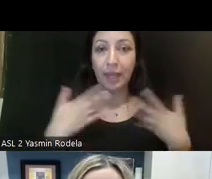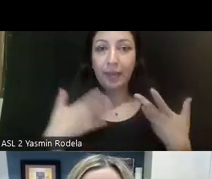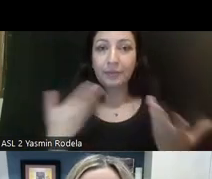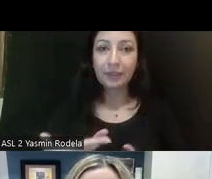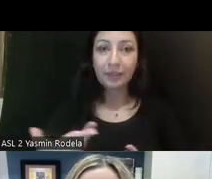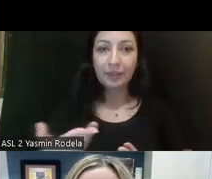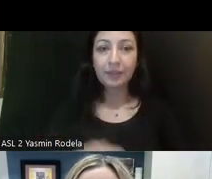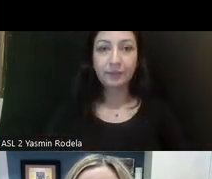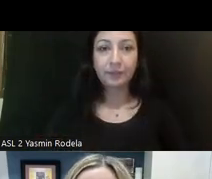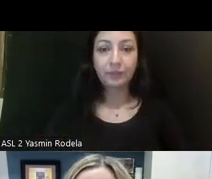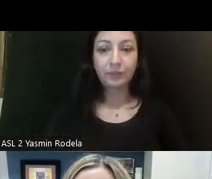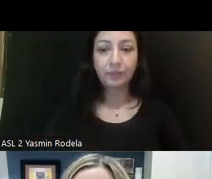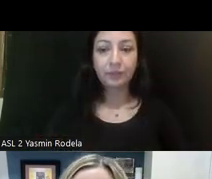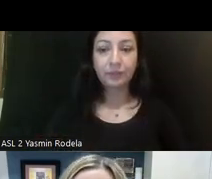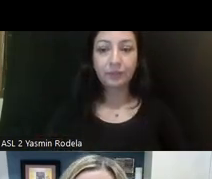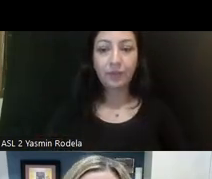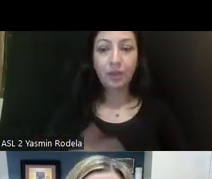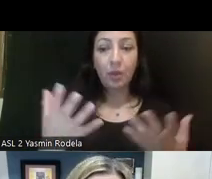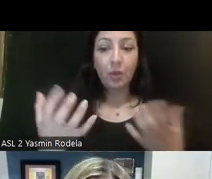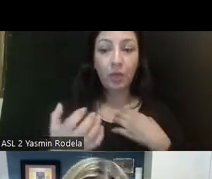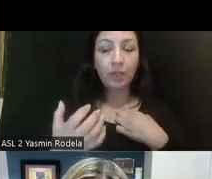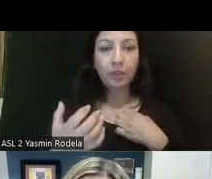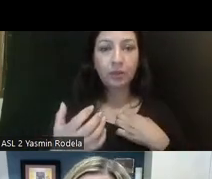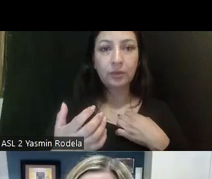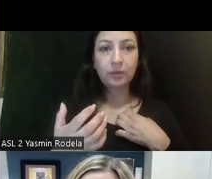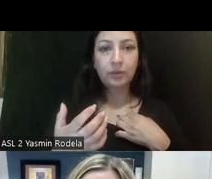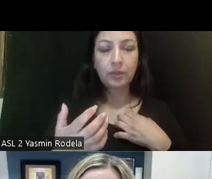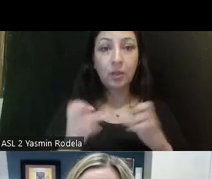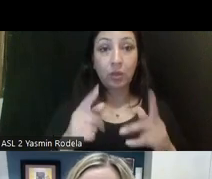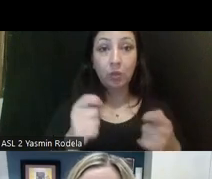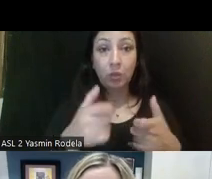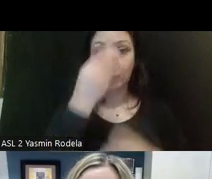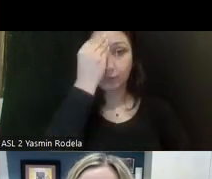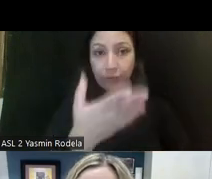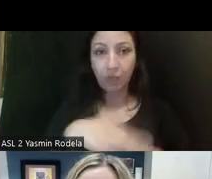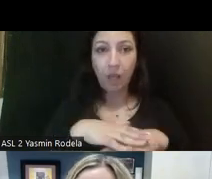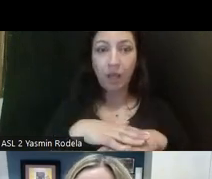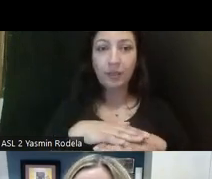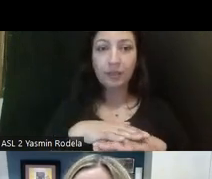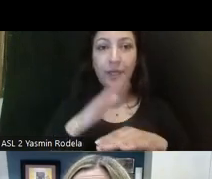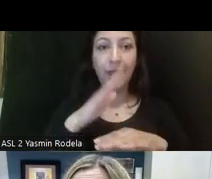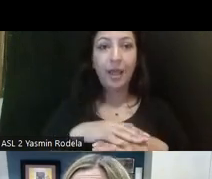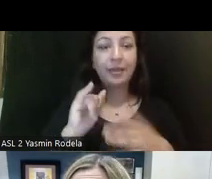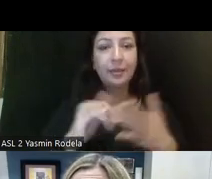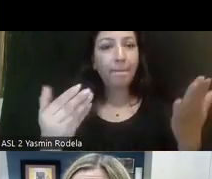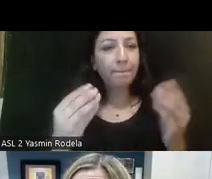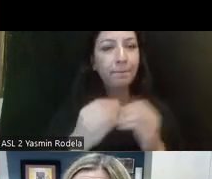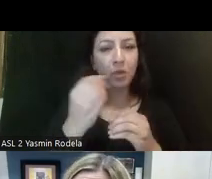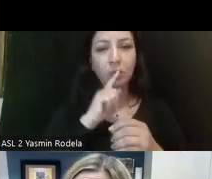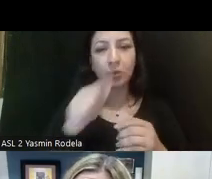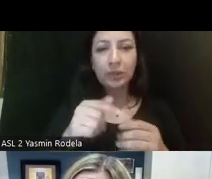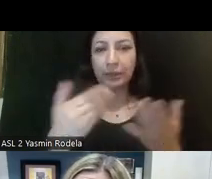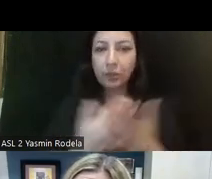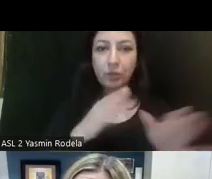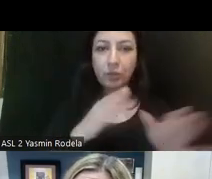and, um, wanted to, uh, just give a quick update probably on the, on the most kind of pressing new